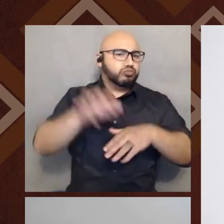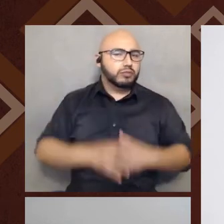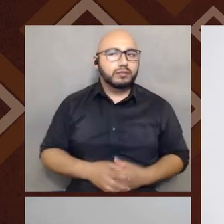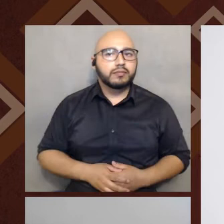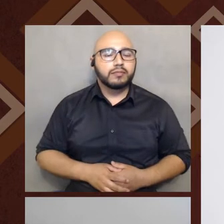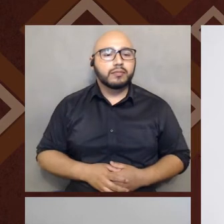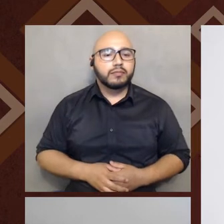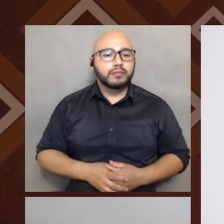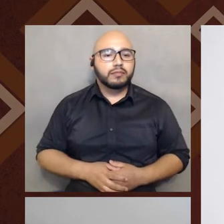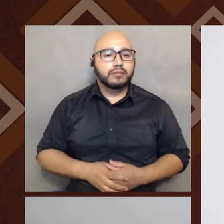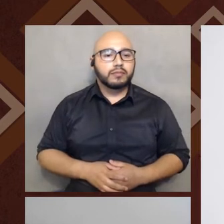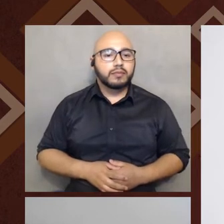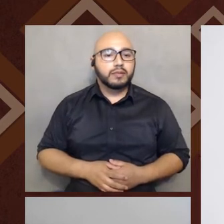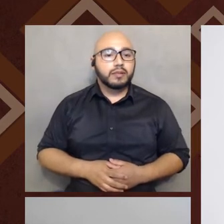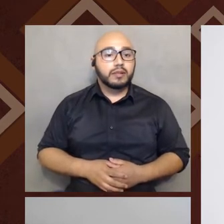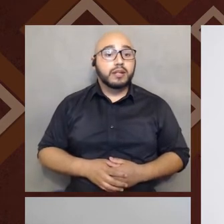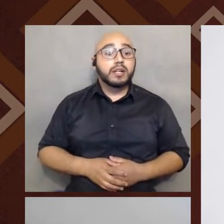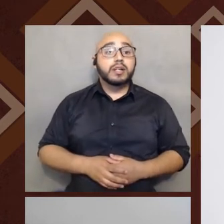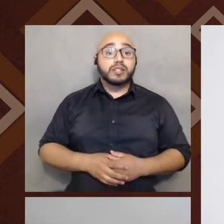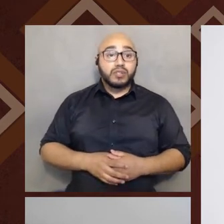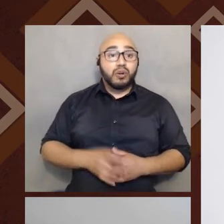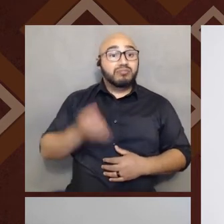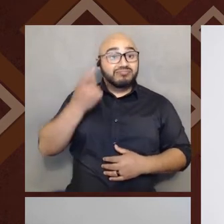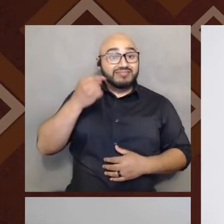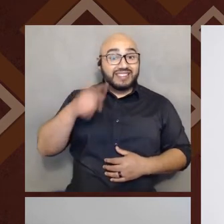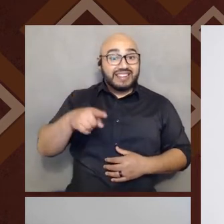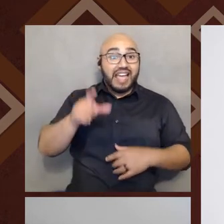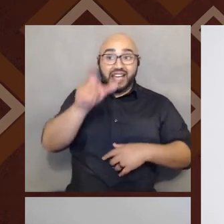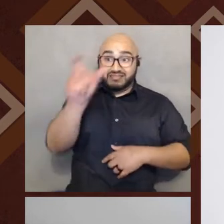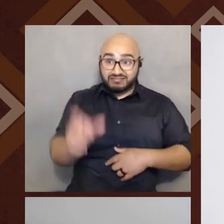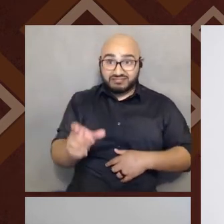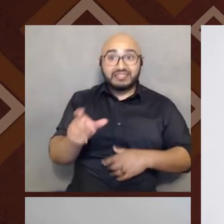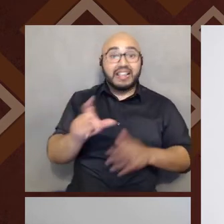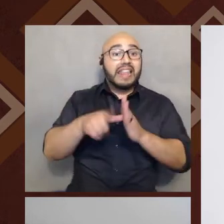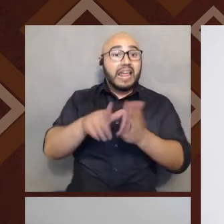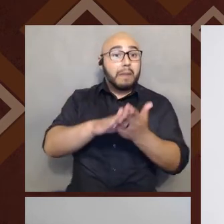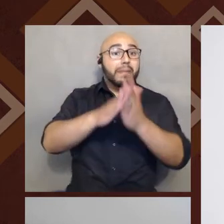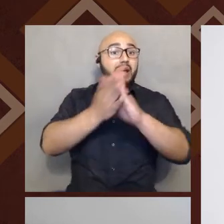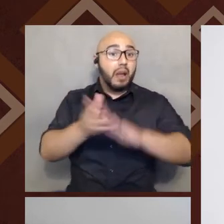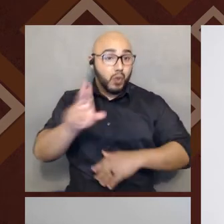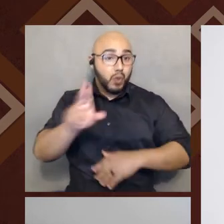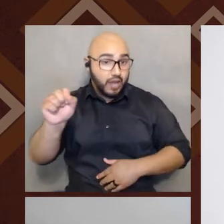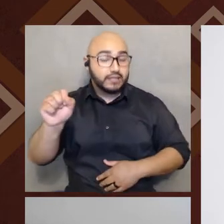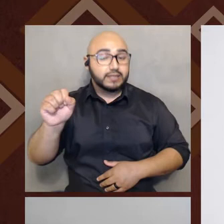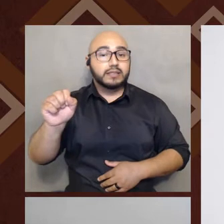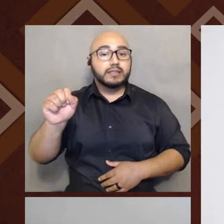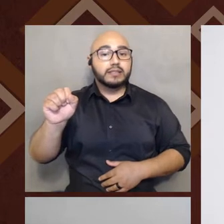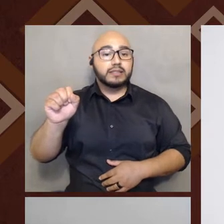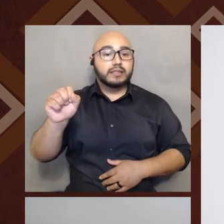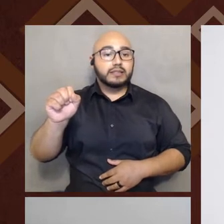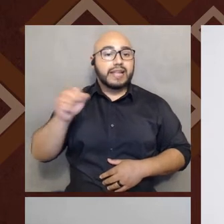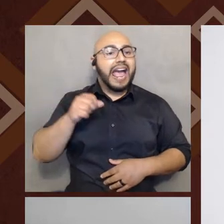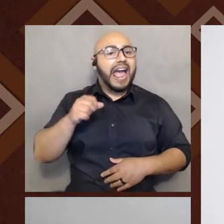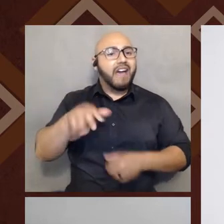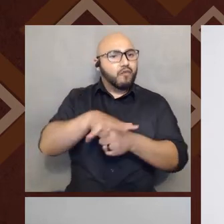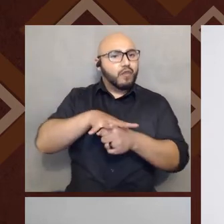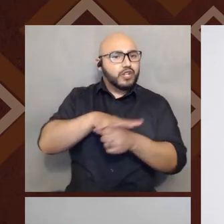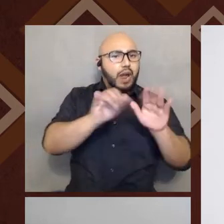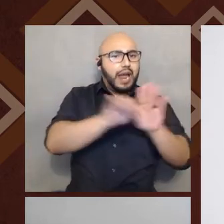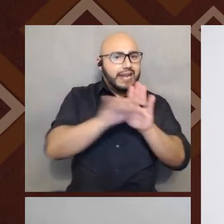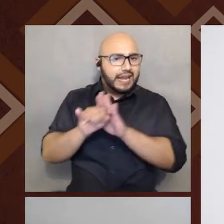within, again, the territories that would be become the United States. There's also very much regional identities that developed in the 17 and